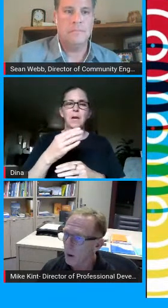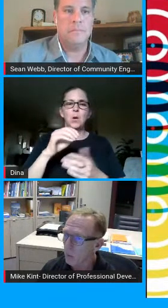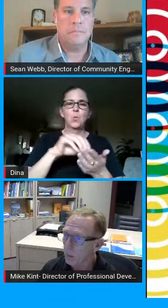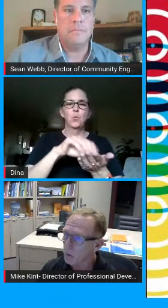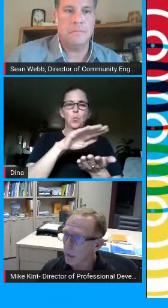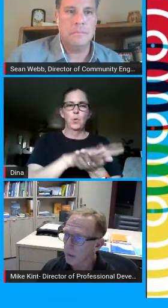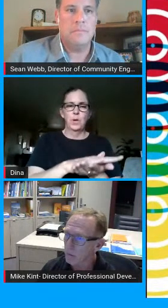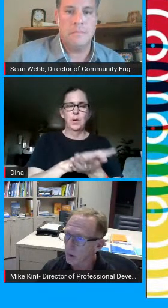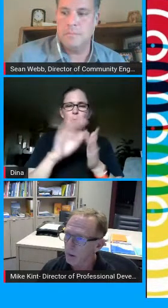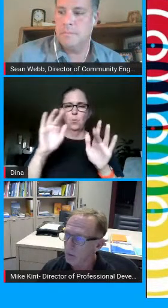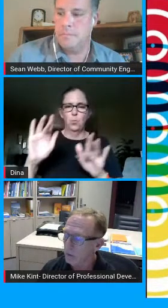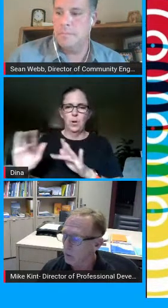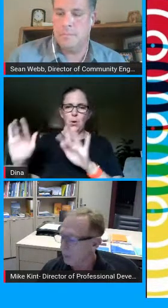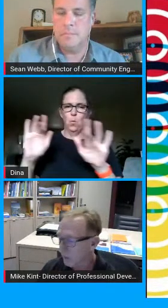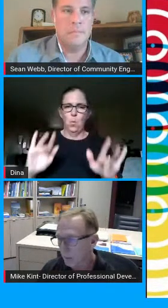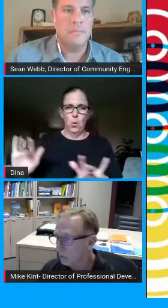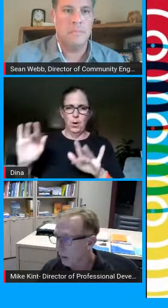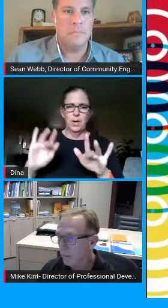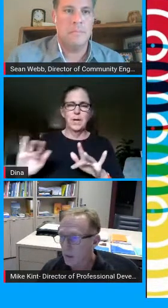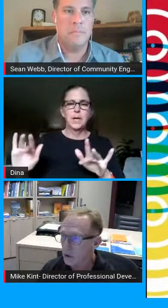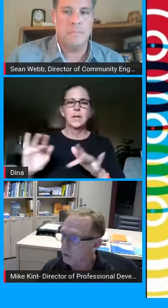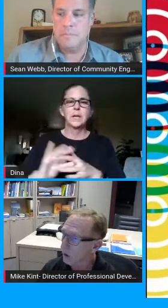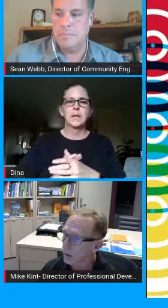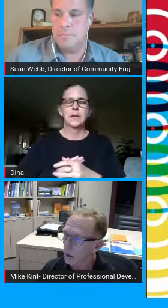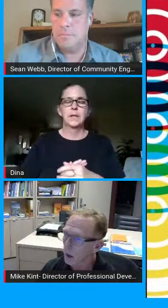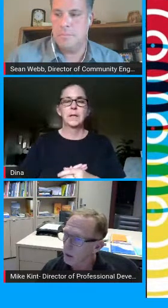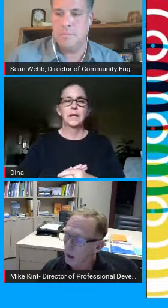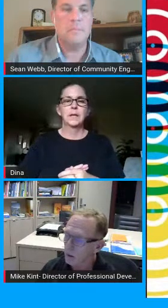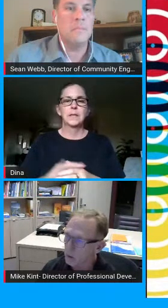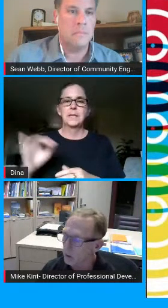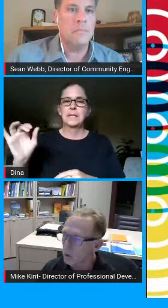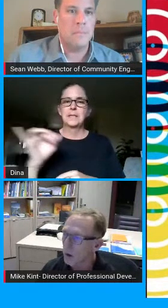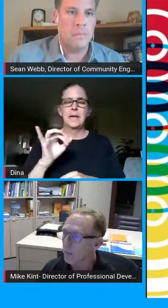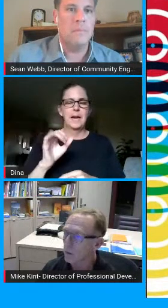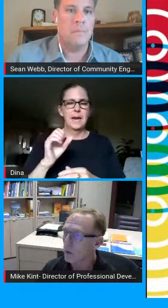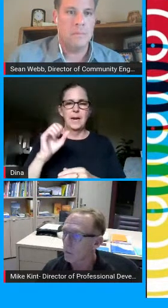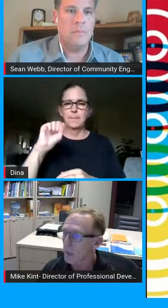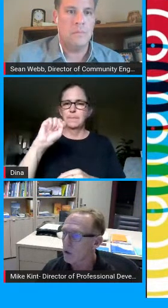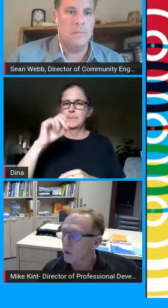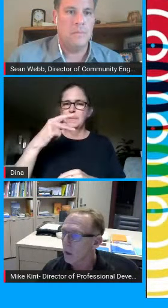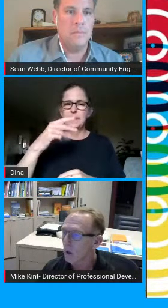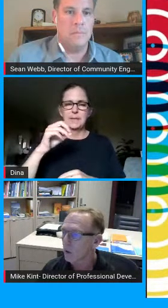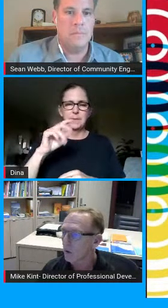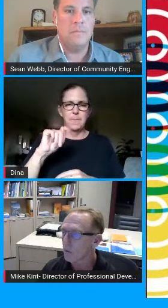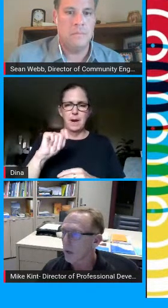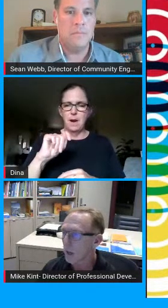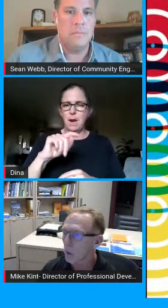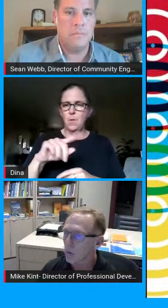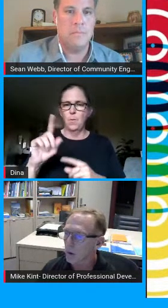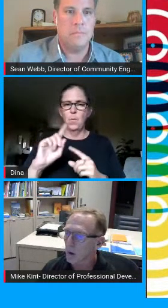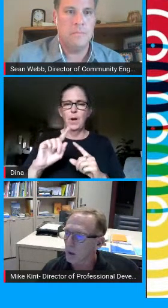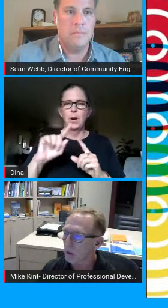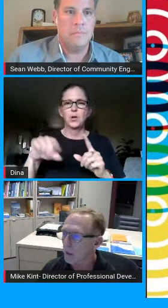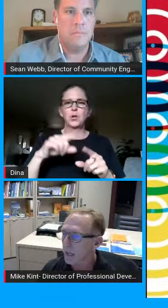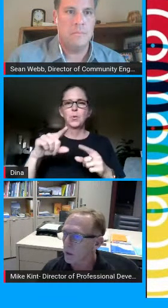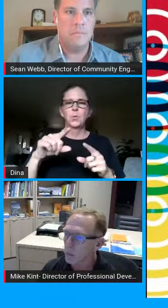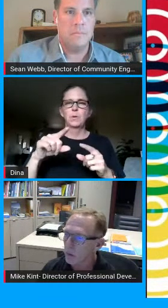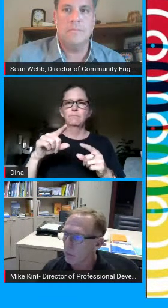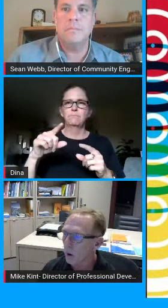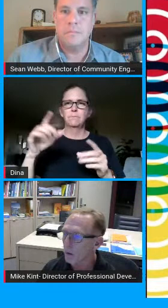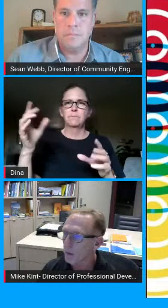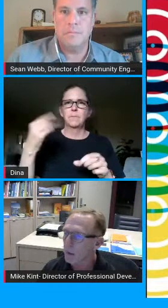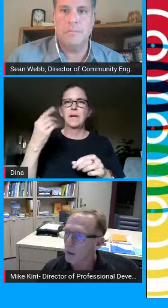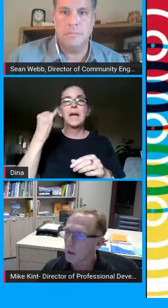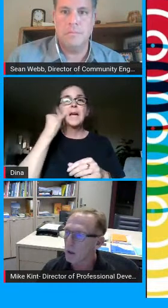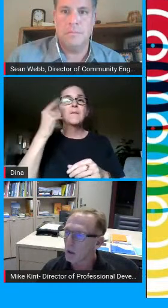up on that website at the very same spot that you logged on or you know you've got this information so if you came over a little late